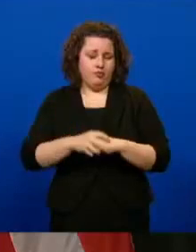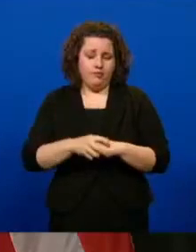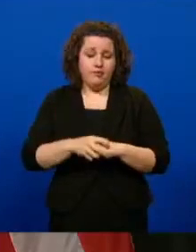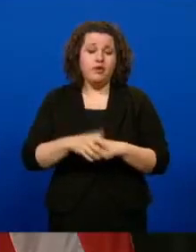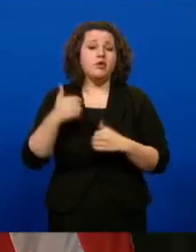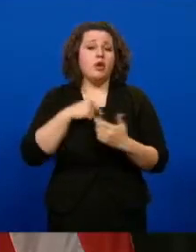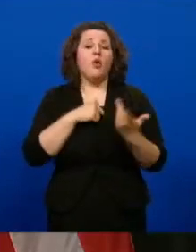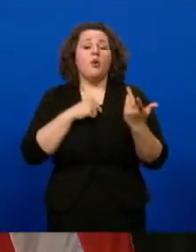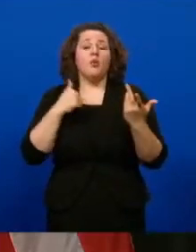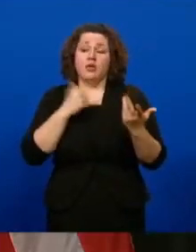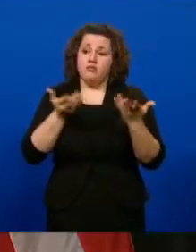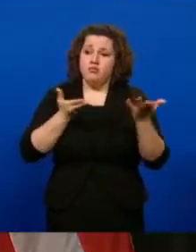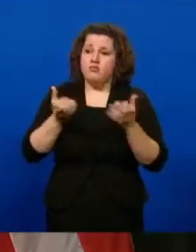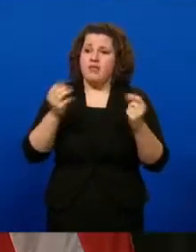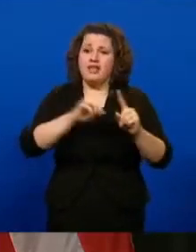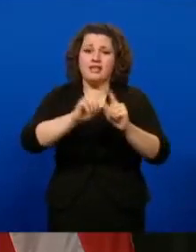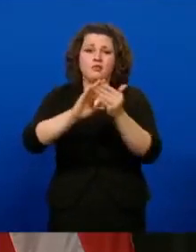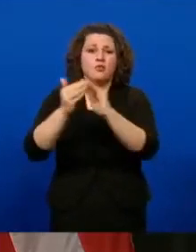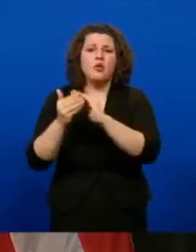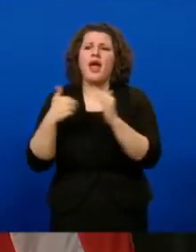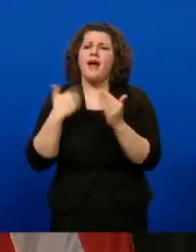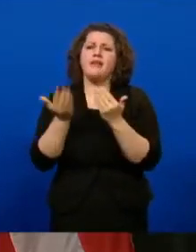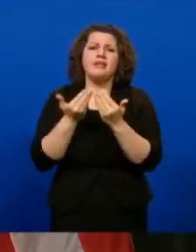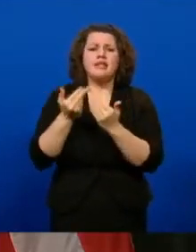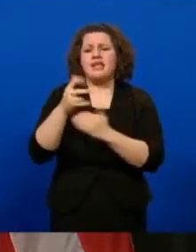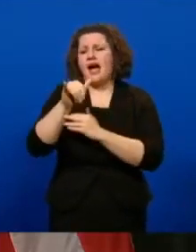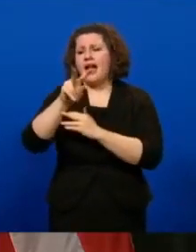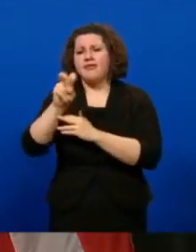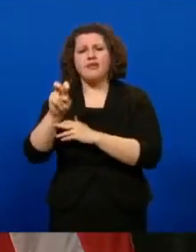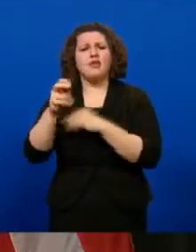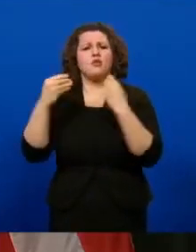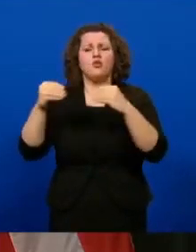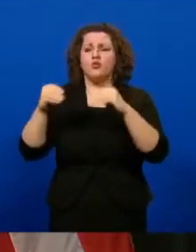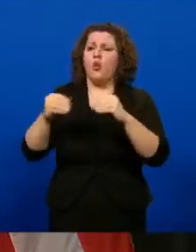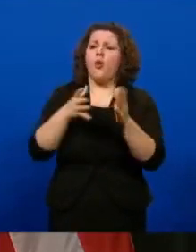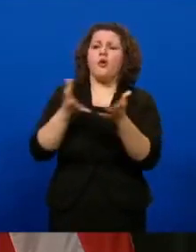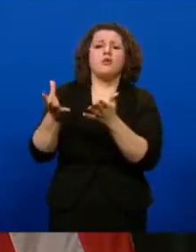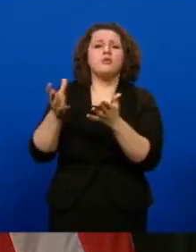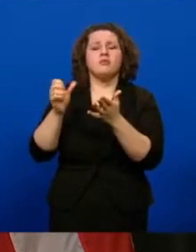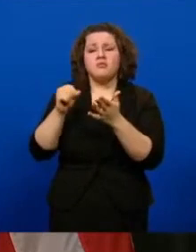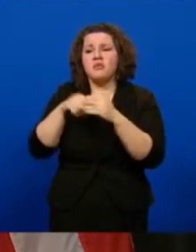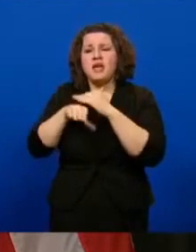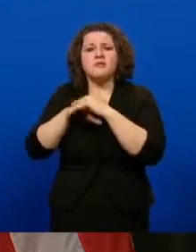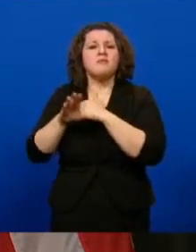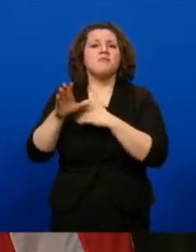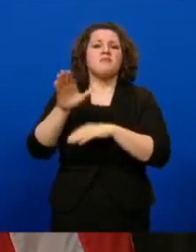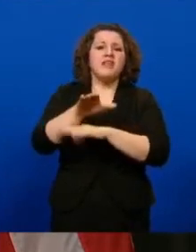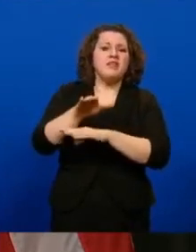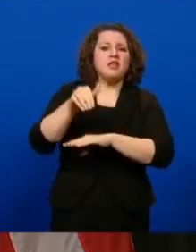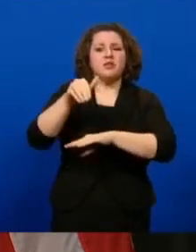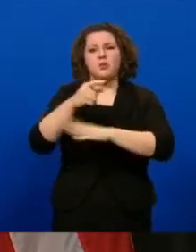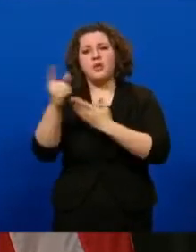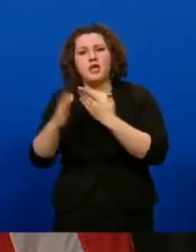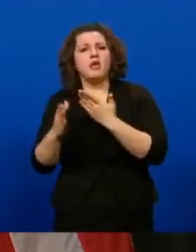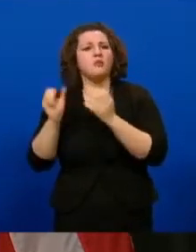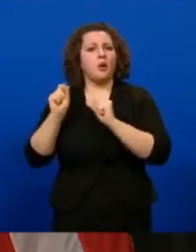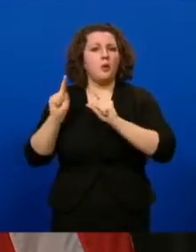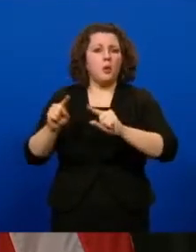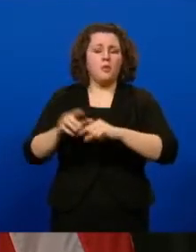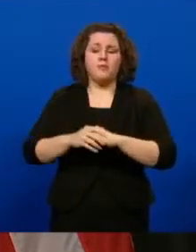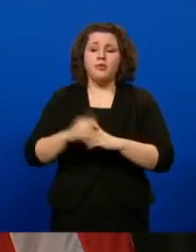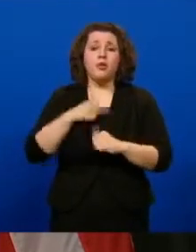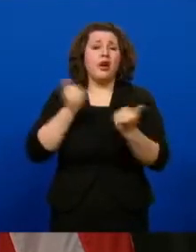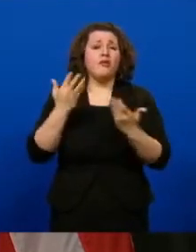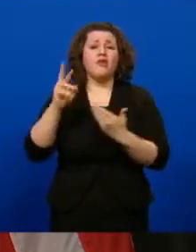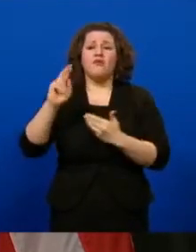serve. We have convenient storefronts with consistent, accessible hours and vaccinated on the evenings and the weekends. We've been offering pharmacy